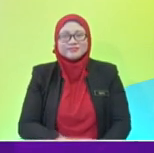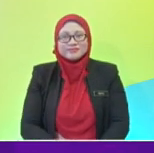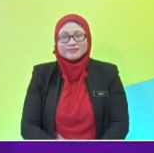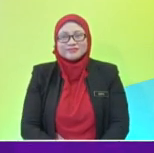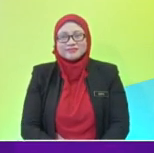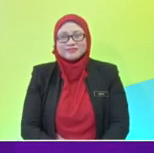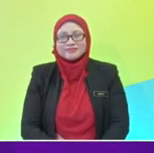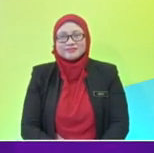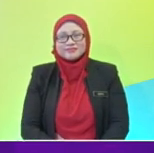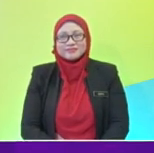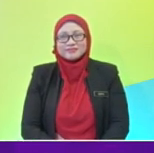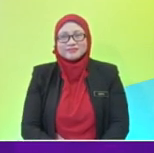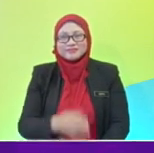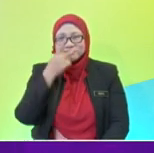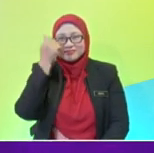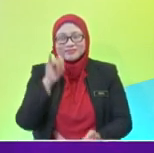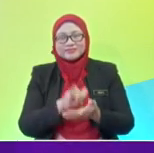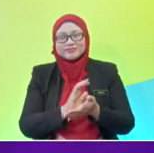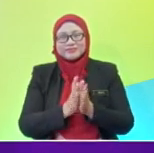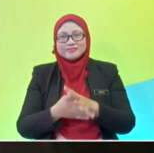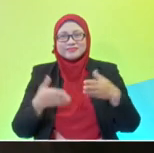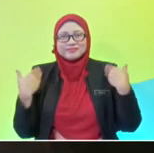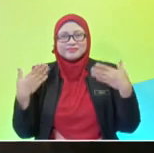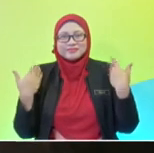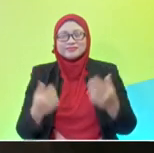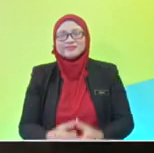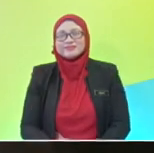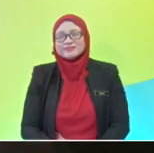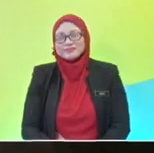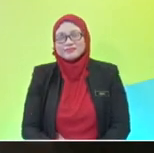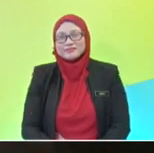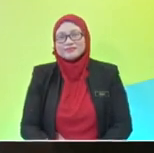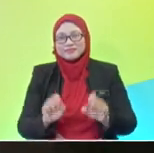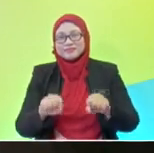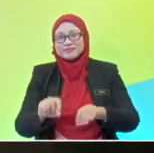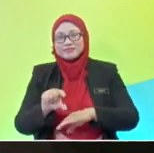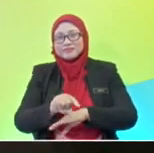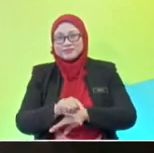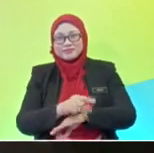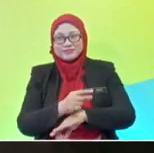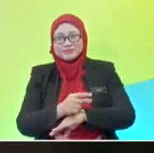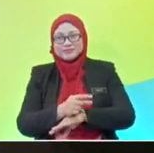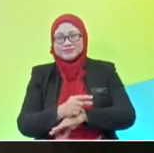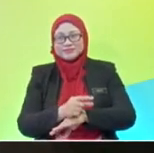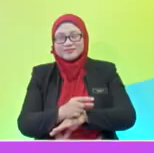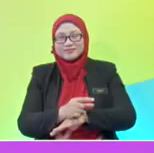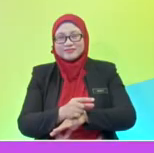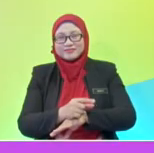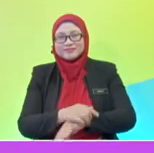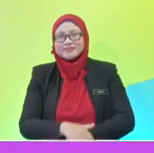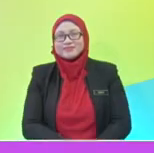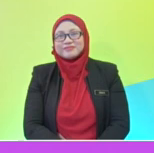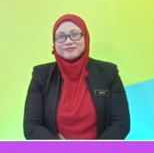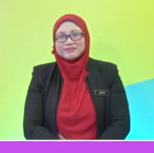You are so happy.-hmm. All right. Well done. So, we have used up biggest, happiest, and